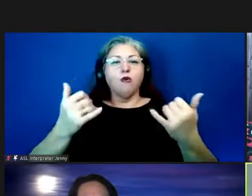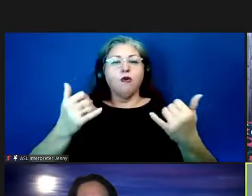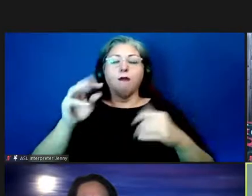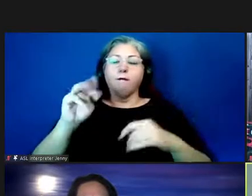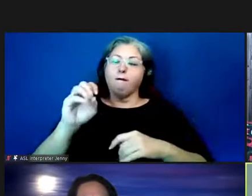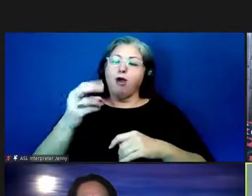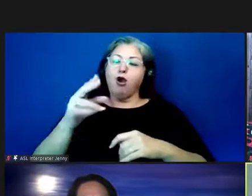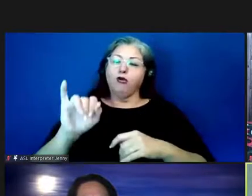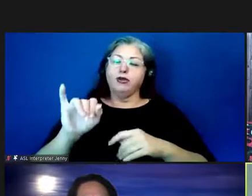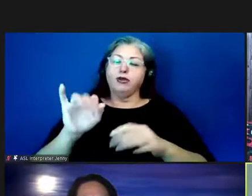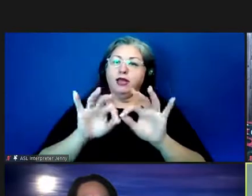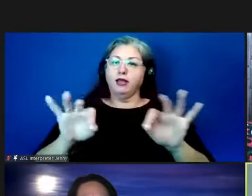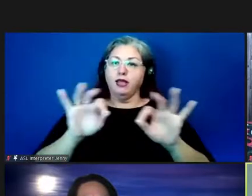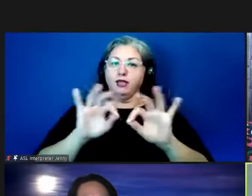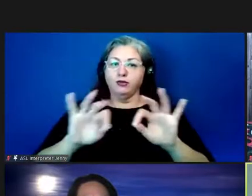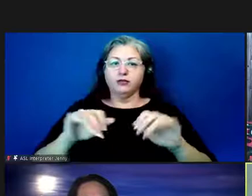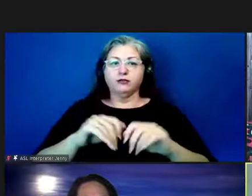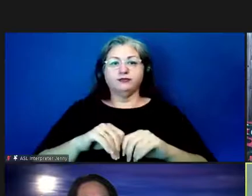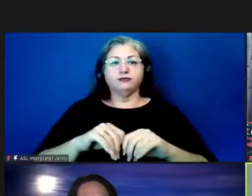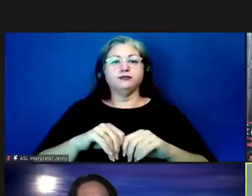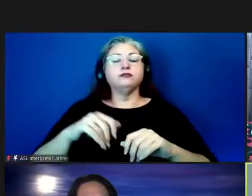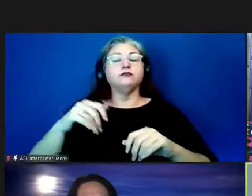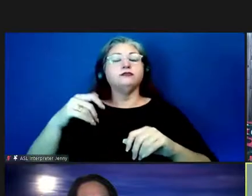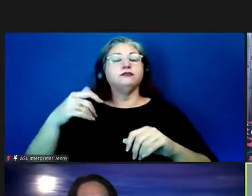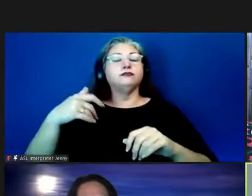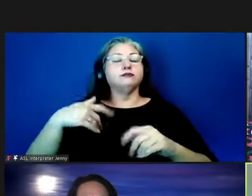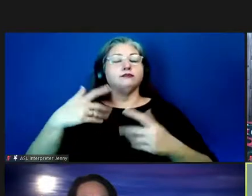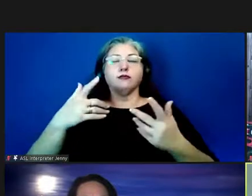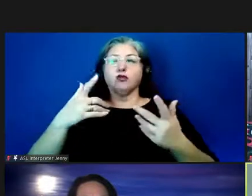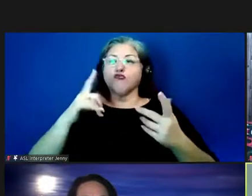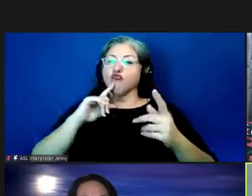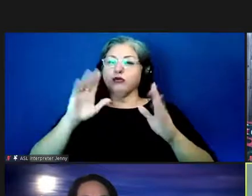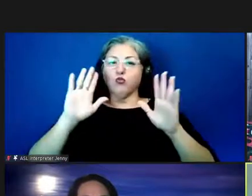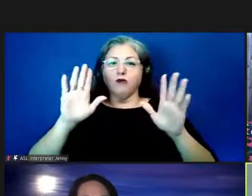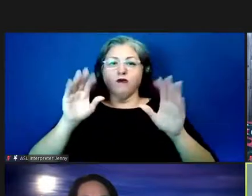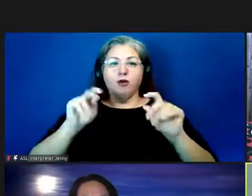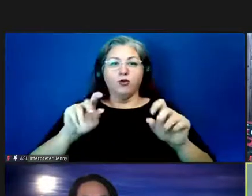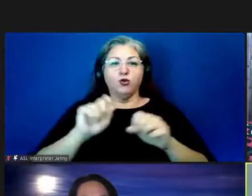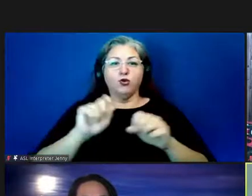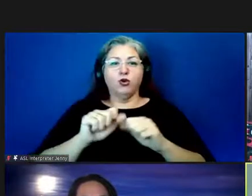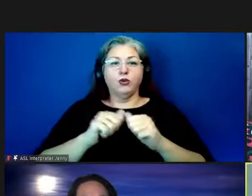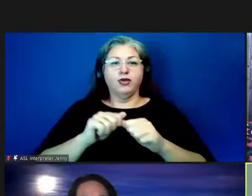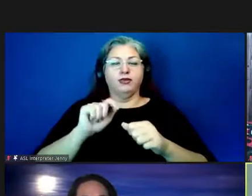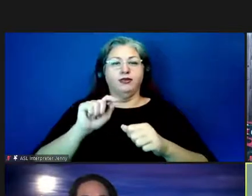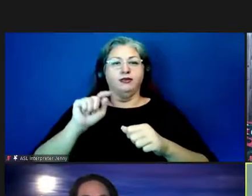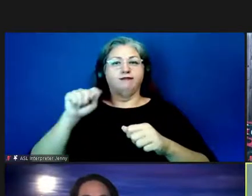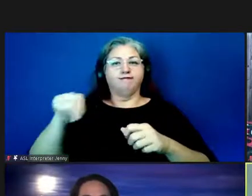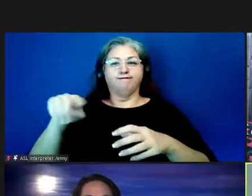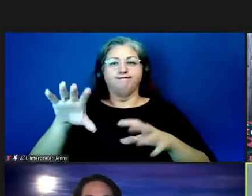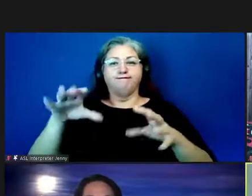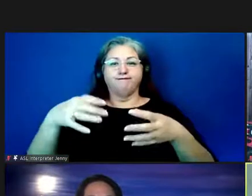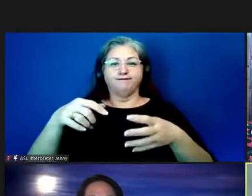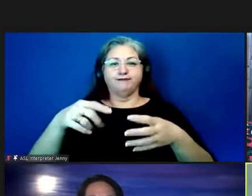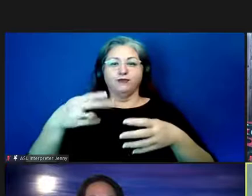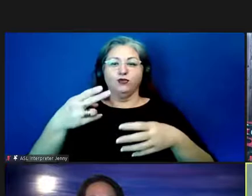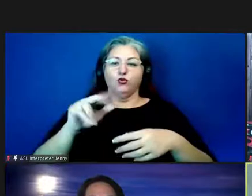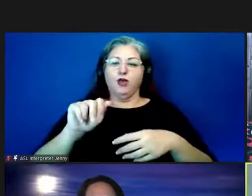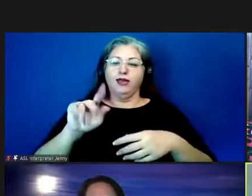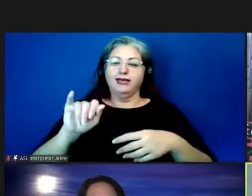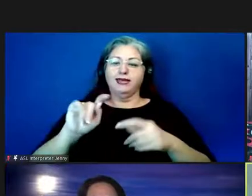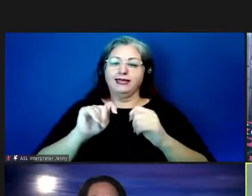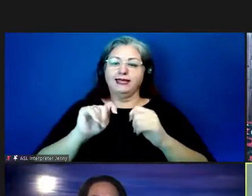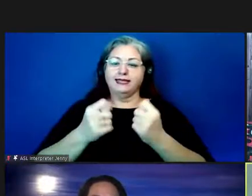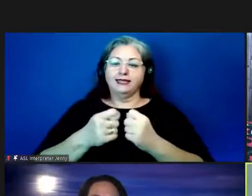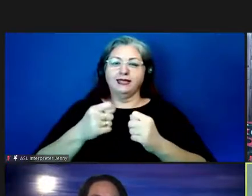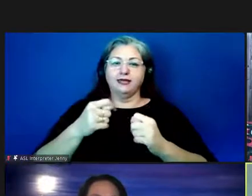And I had this, you know, really great opportunity to work with, you know, the kind of the hua ki'i team on